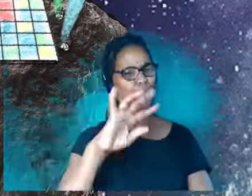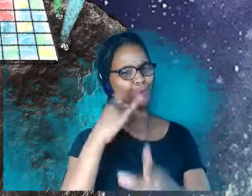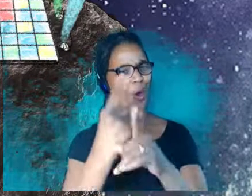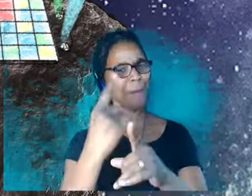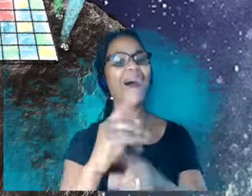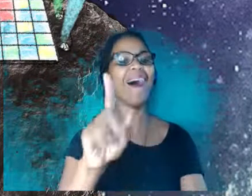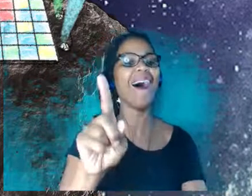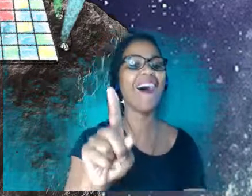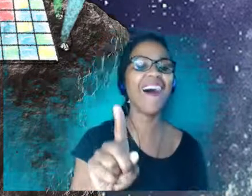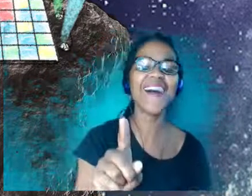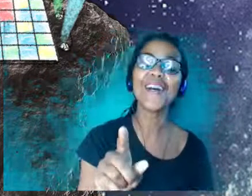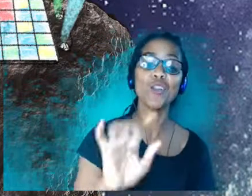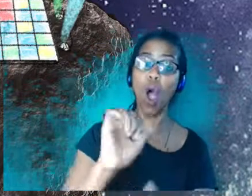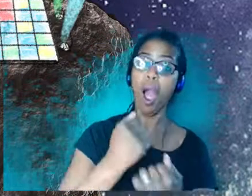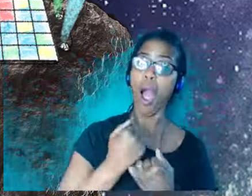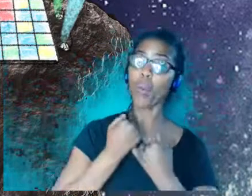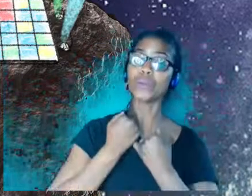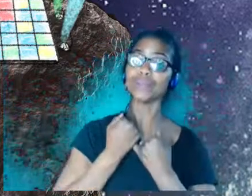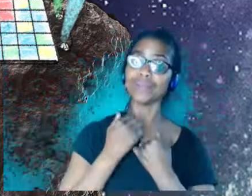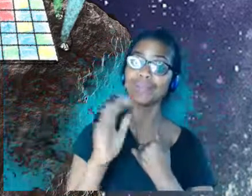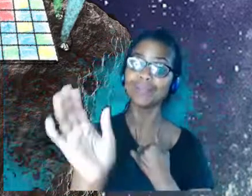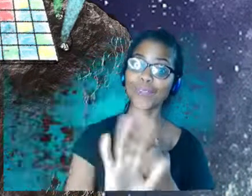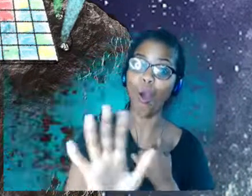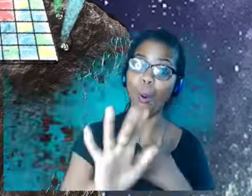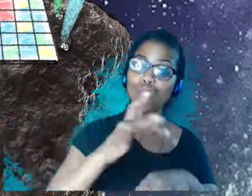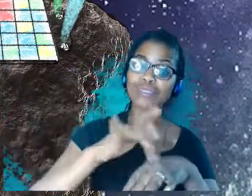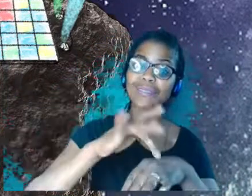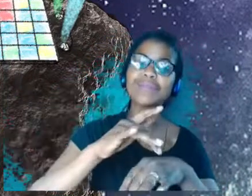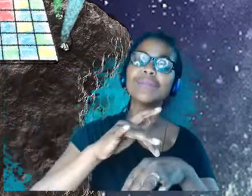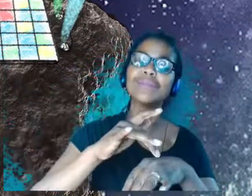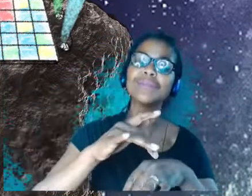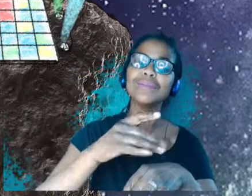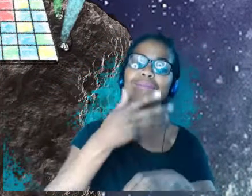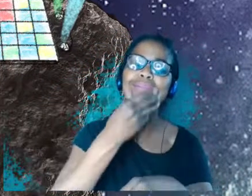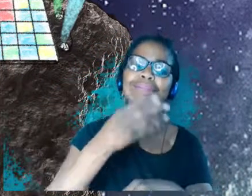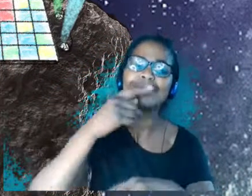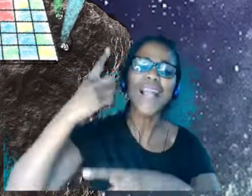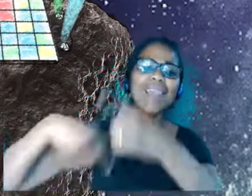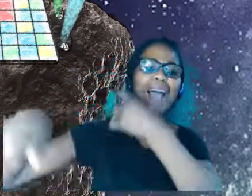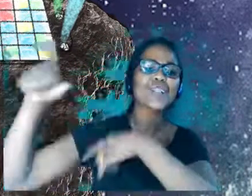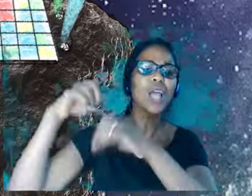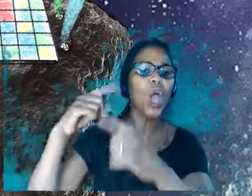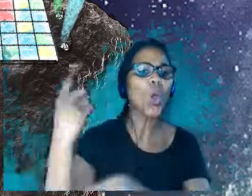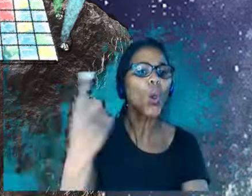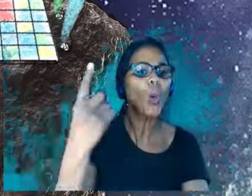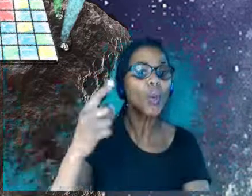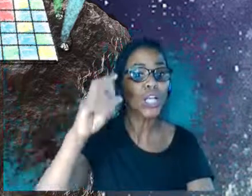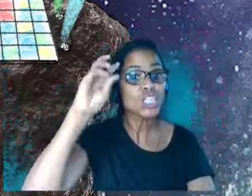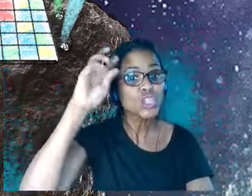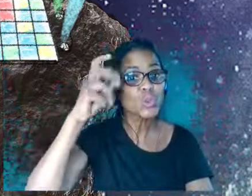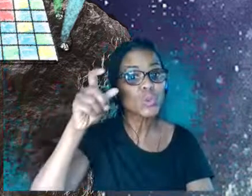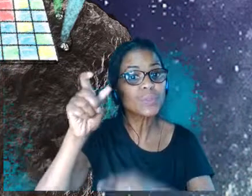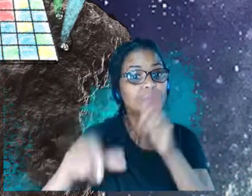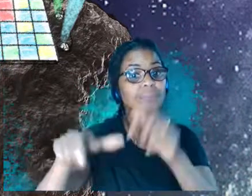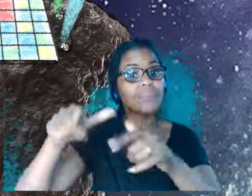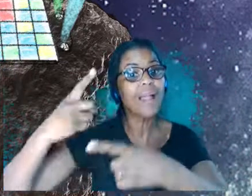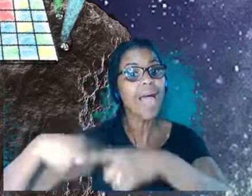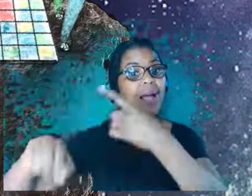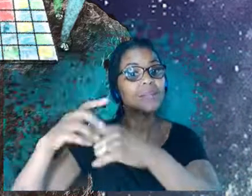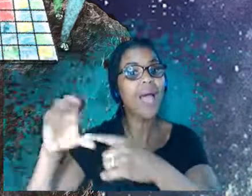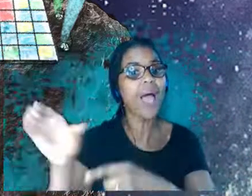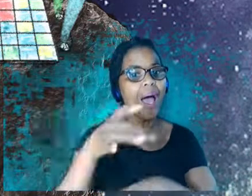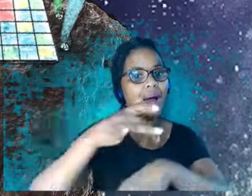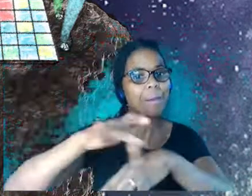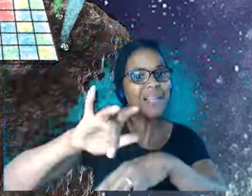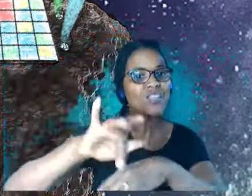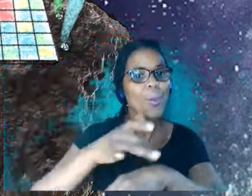was not ours. It was run by, um, some, uh, some students, some residents who'd already been, um, running a pantomime, and I